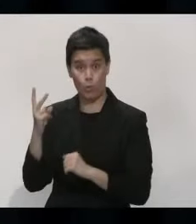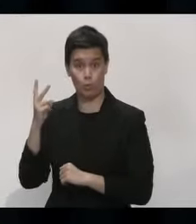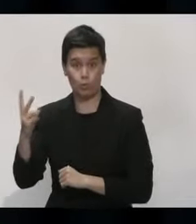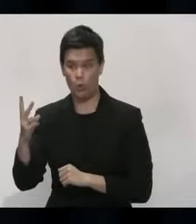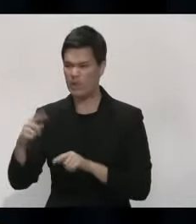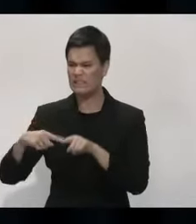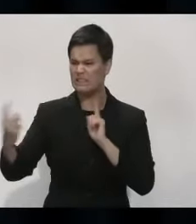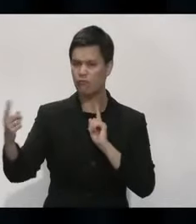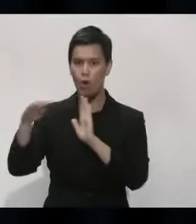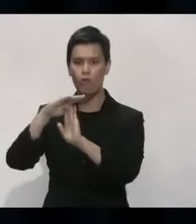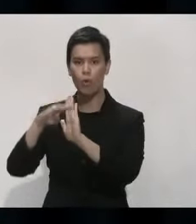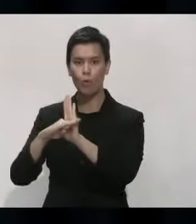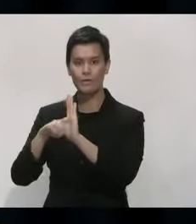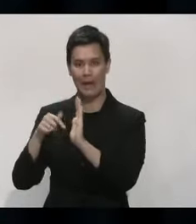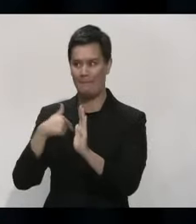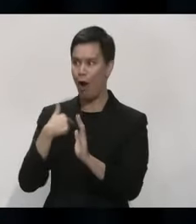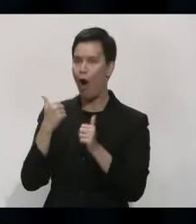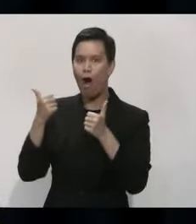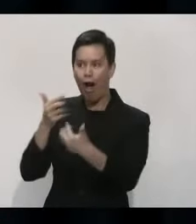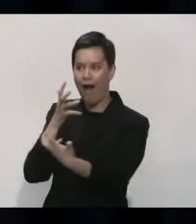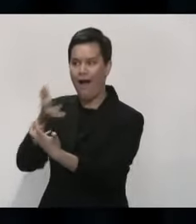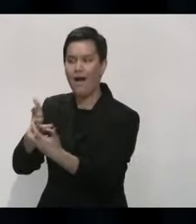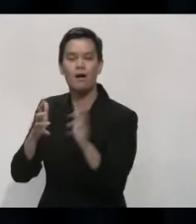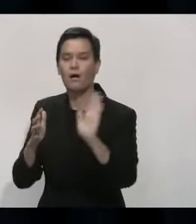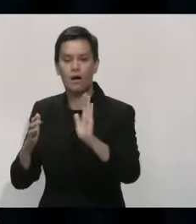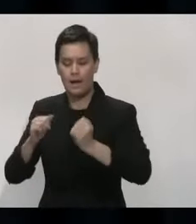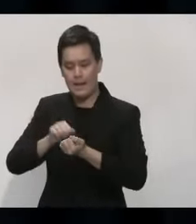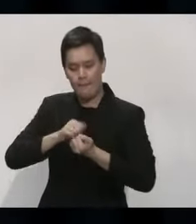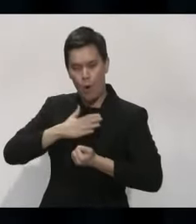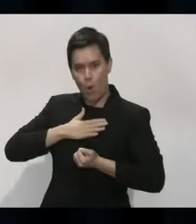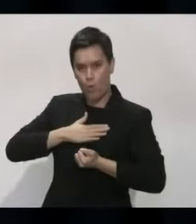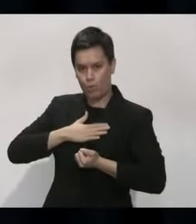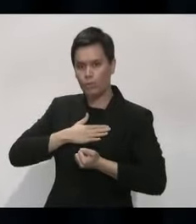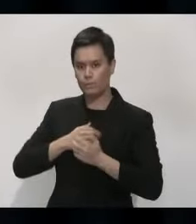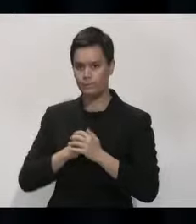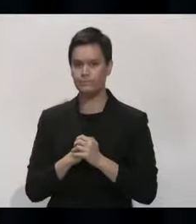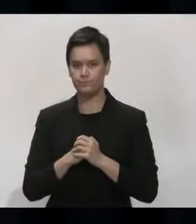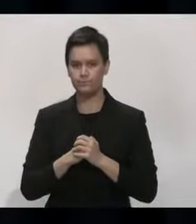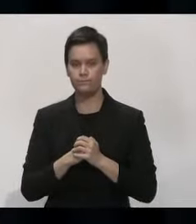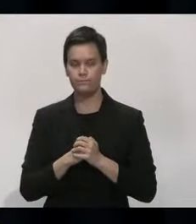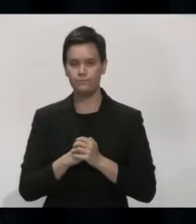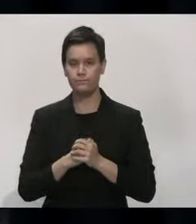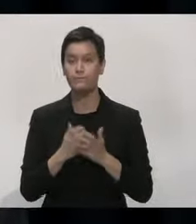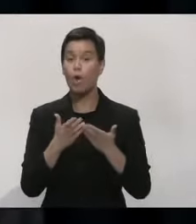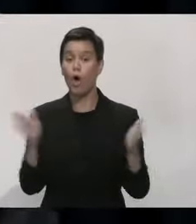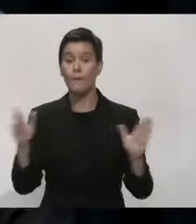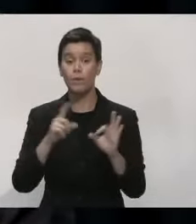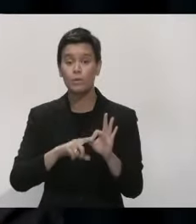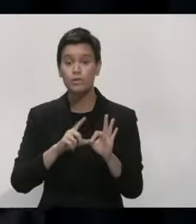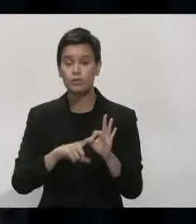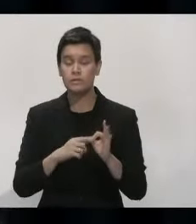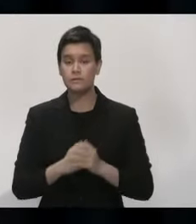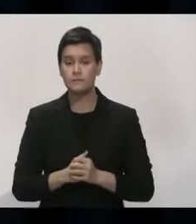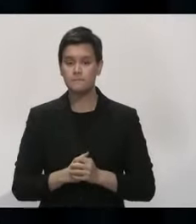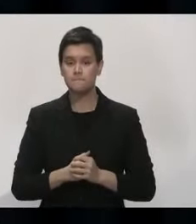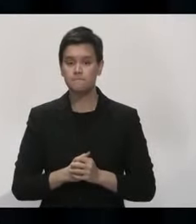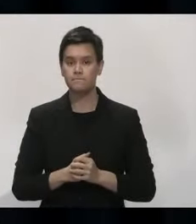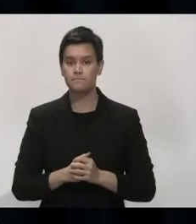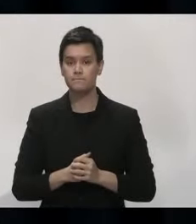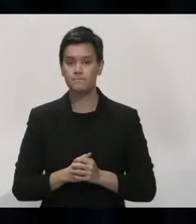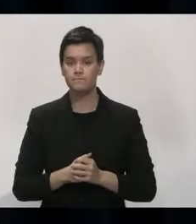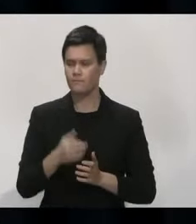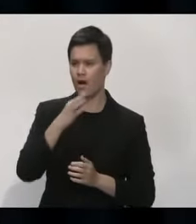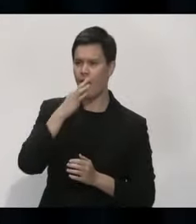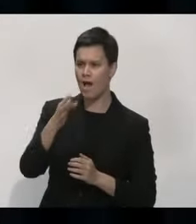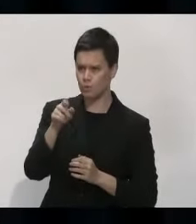at the moment and we'll keep everybody safe. Now I'm very happy to take questions. You can go first today. You said this morning